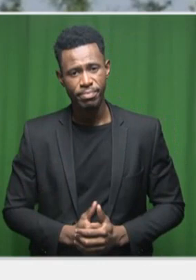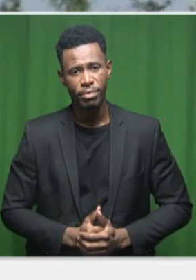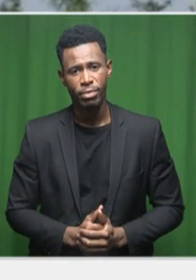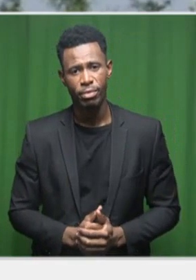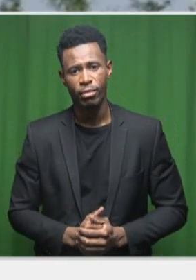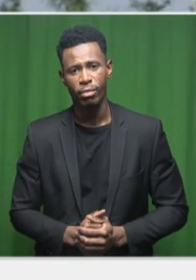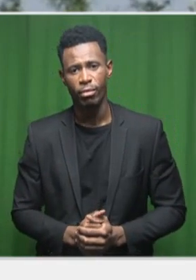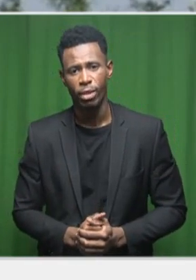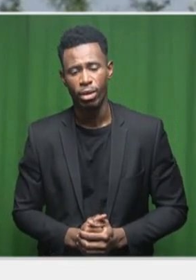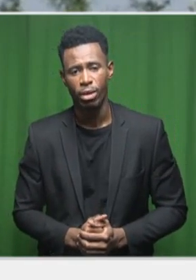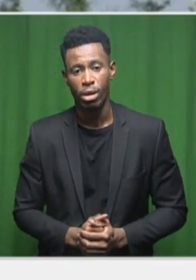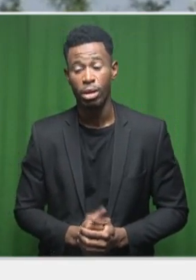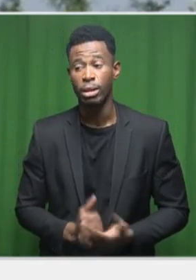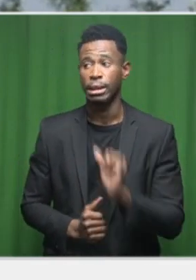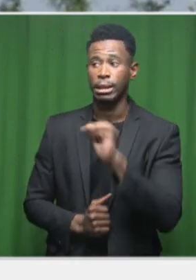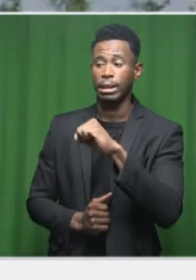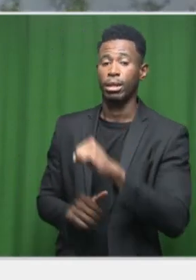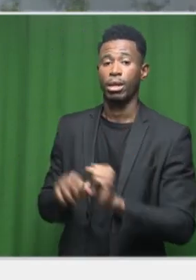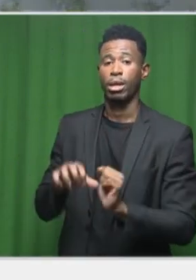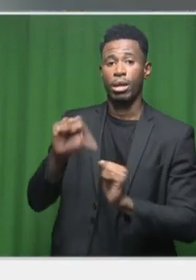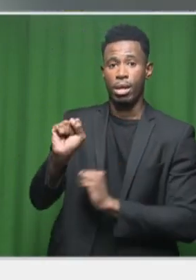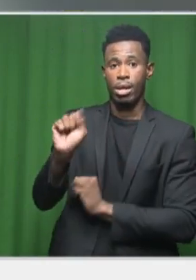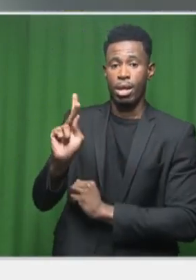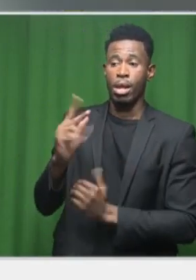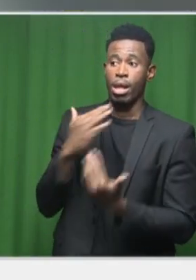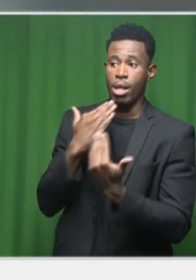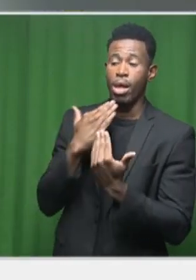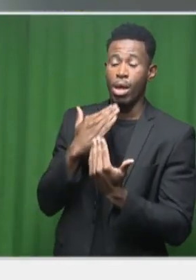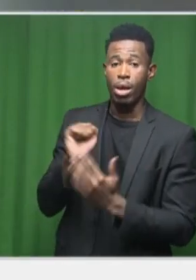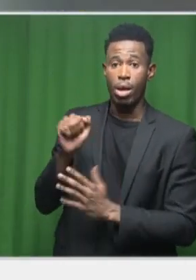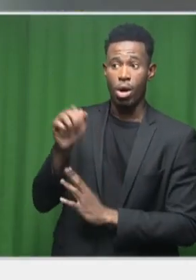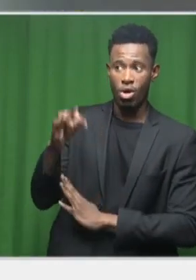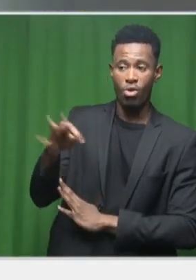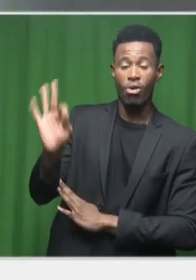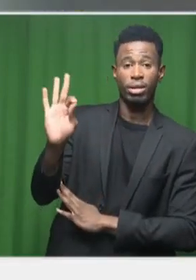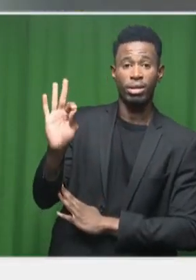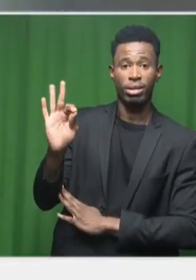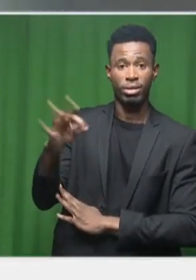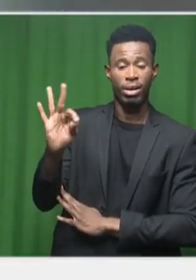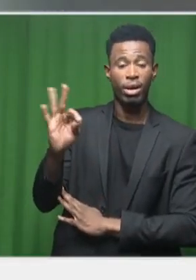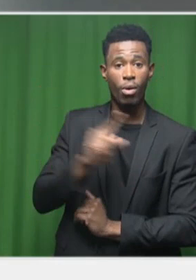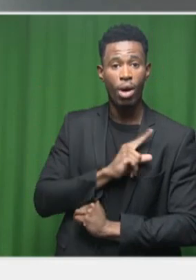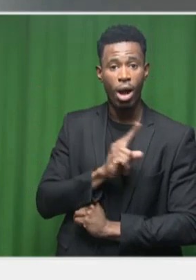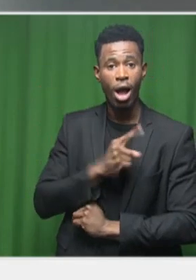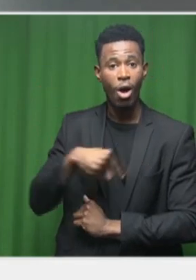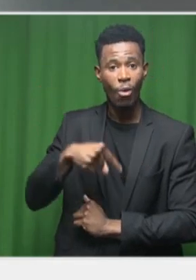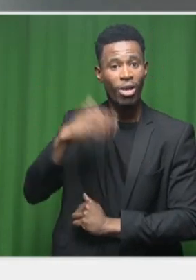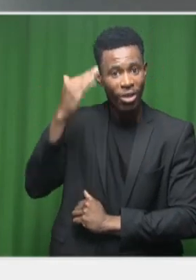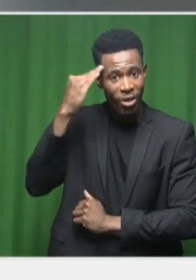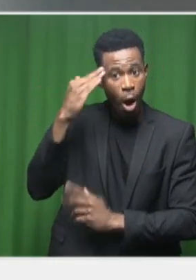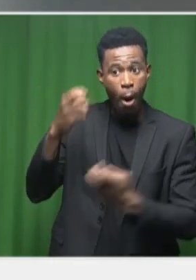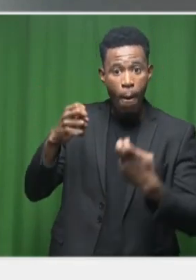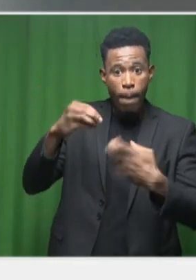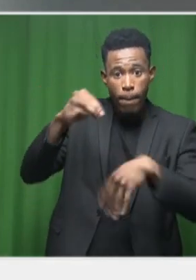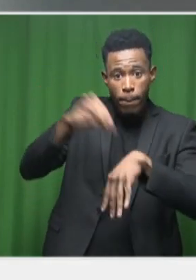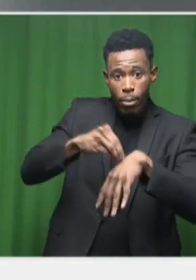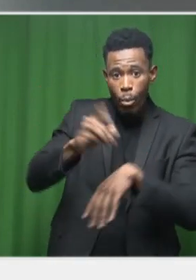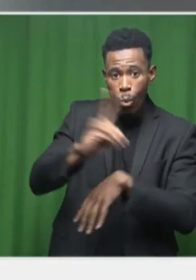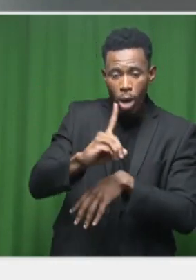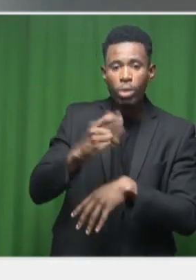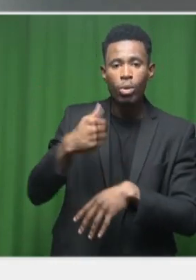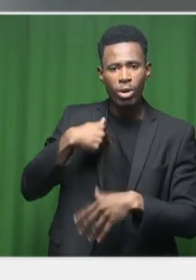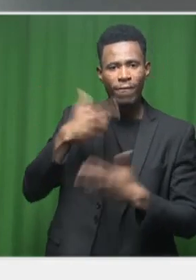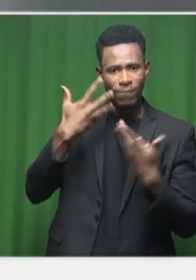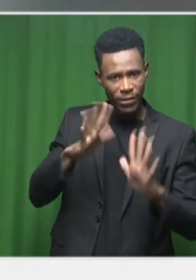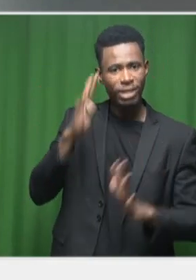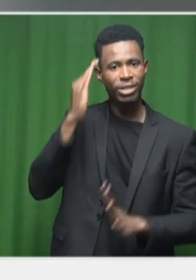Yes, Sakina, thank you. You're 100% correct. I think we know what the problem is, and Anya has highlighted